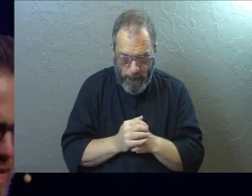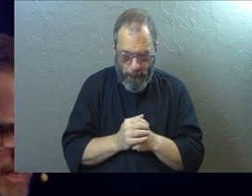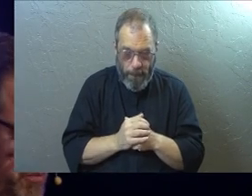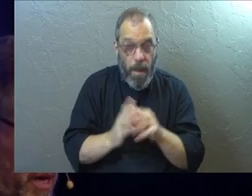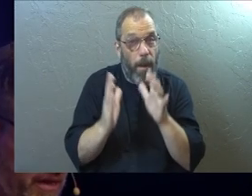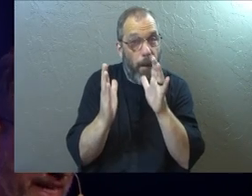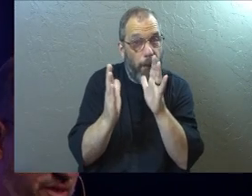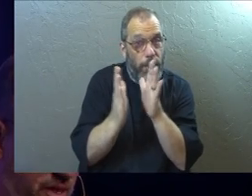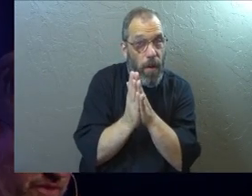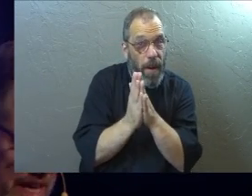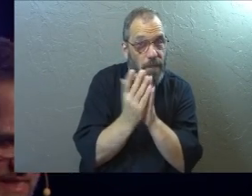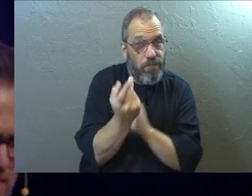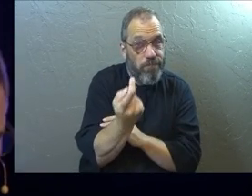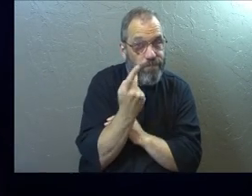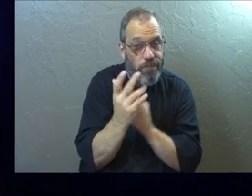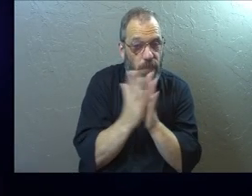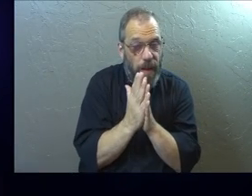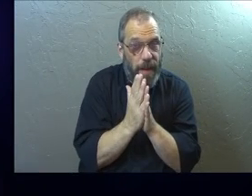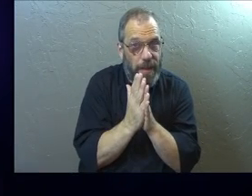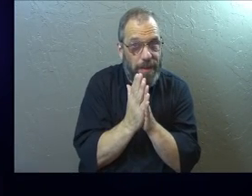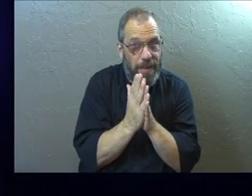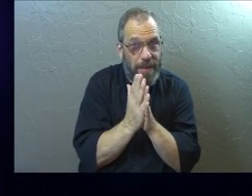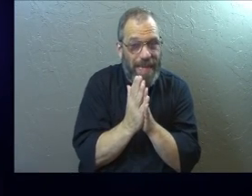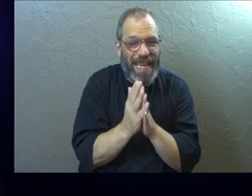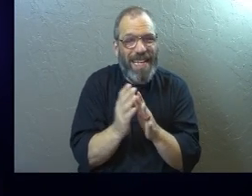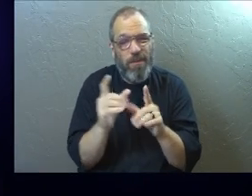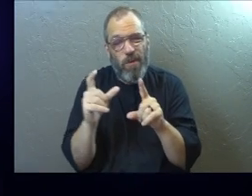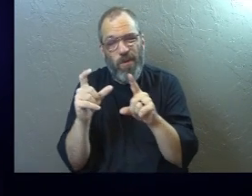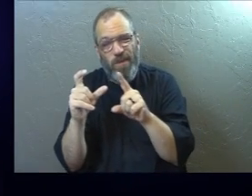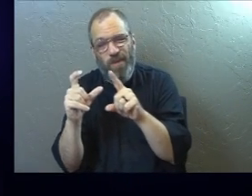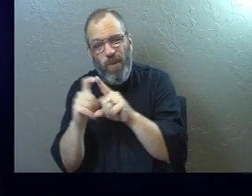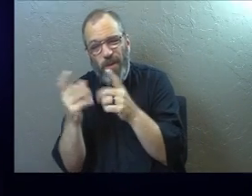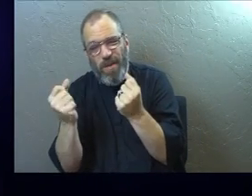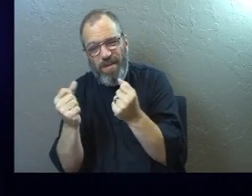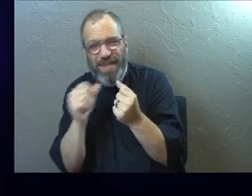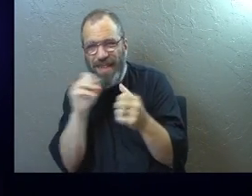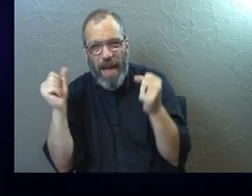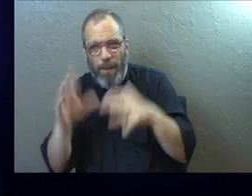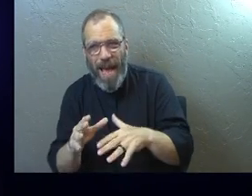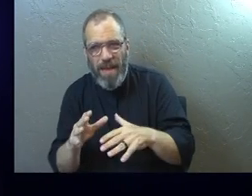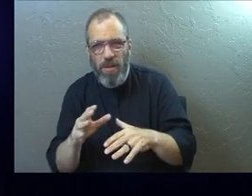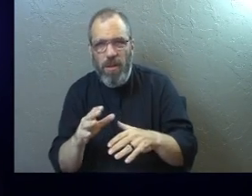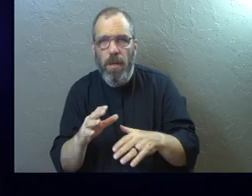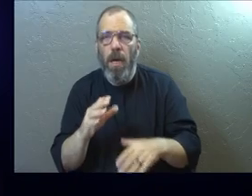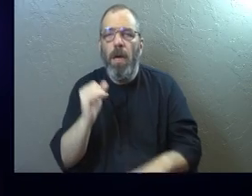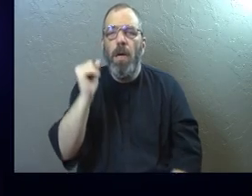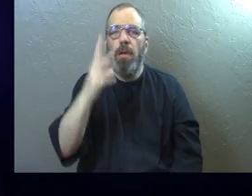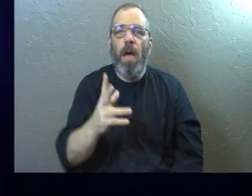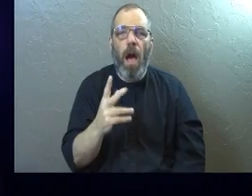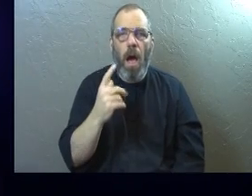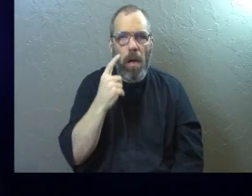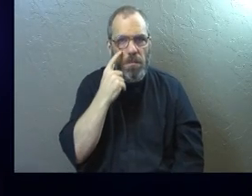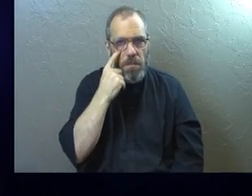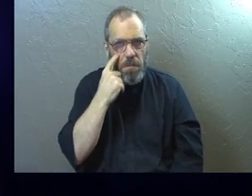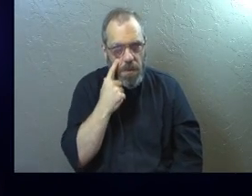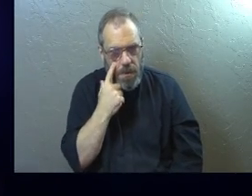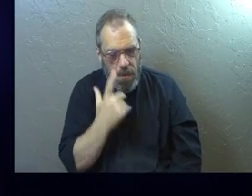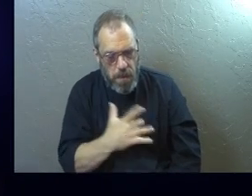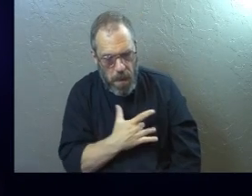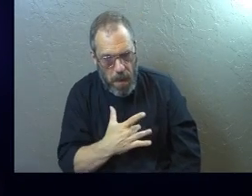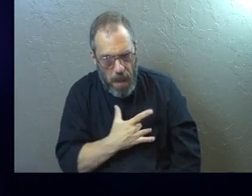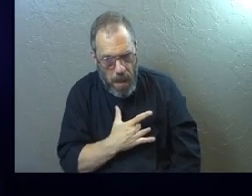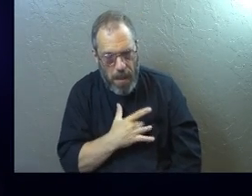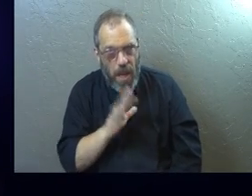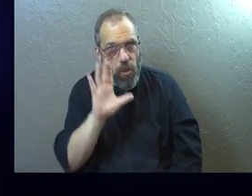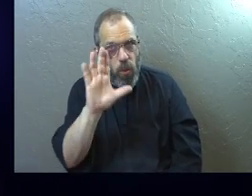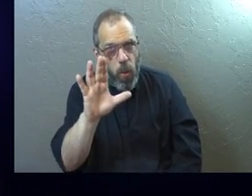We're going to pray this prayer together a phrase at a time not because the words are magic because they're not. The Lord sees through to your heart. He just wants these